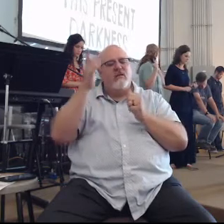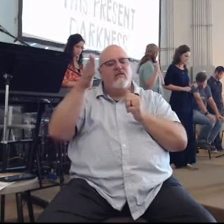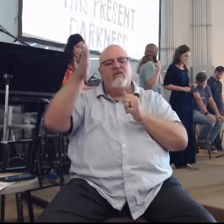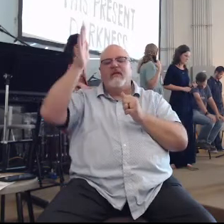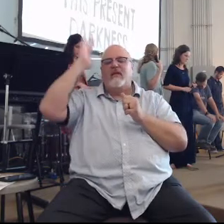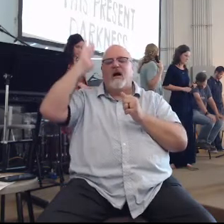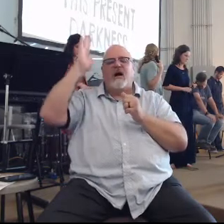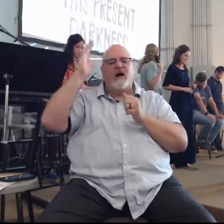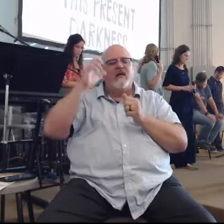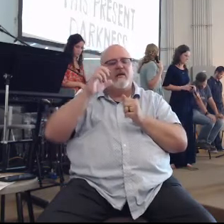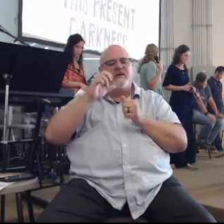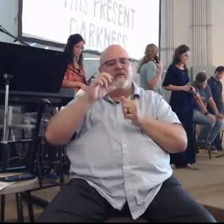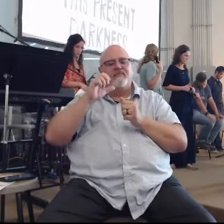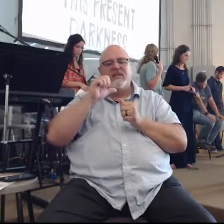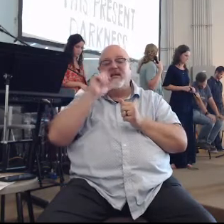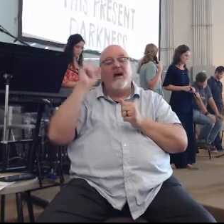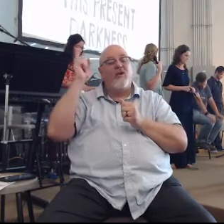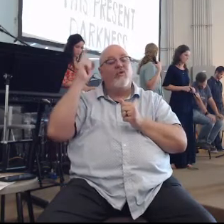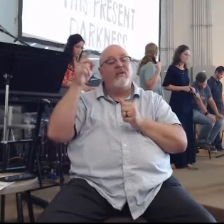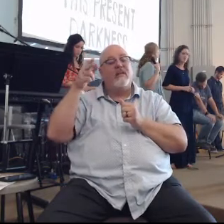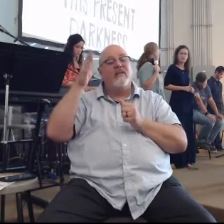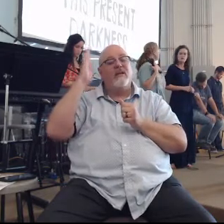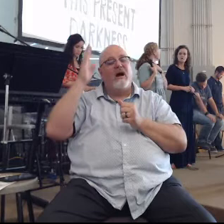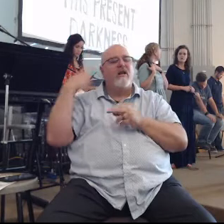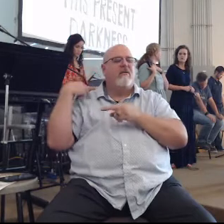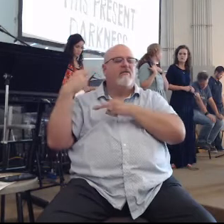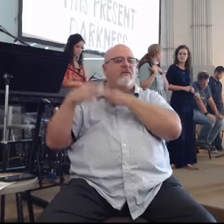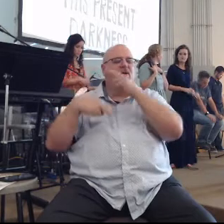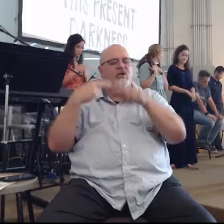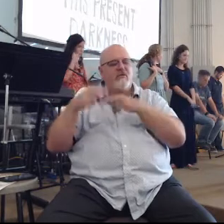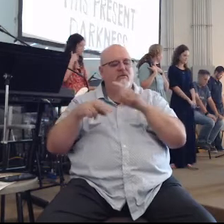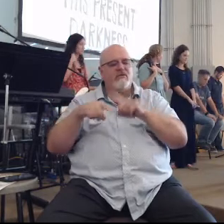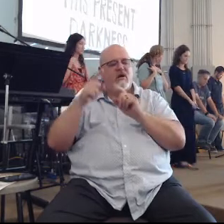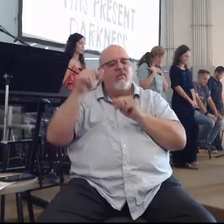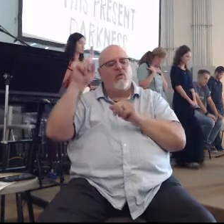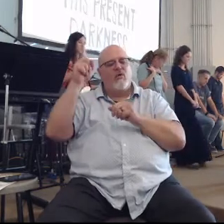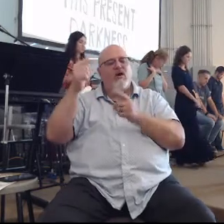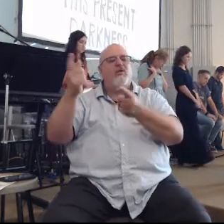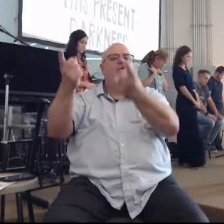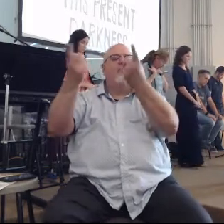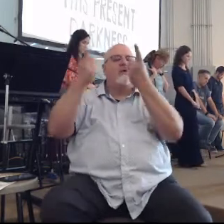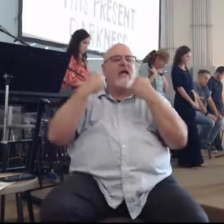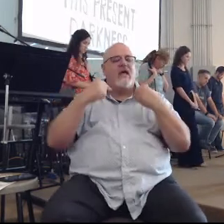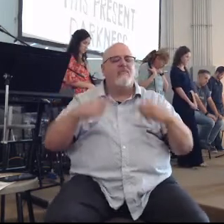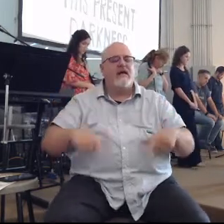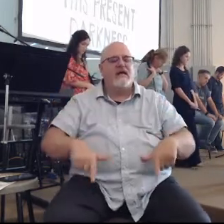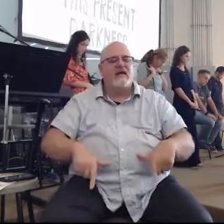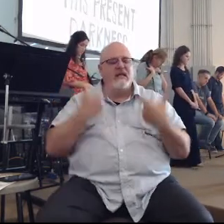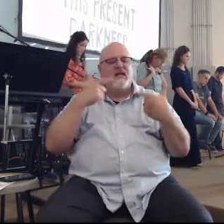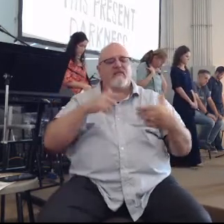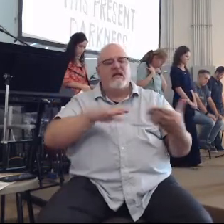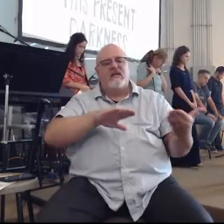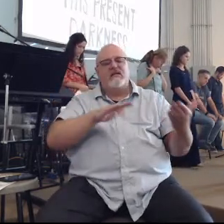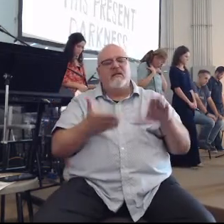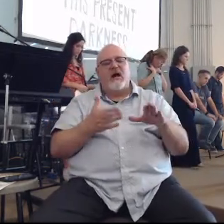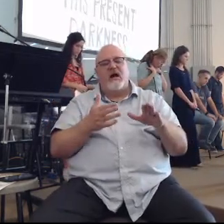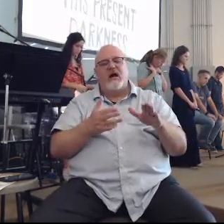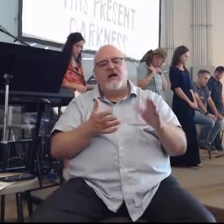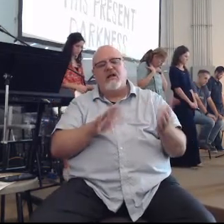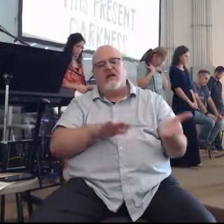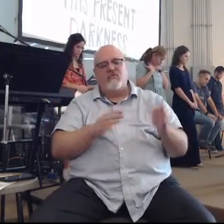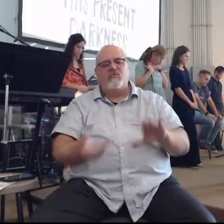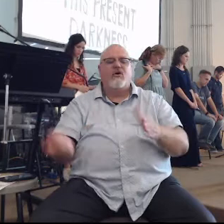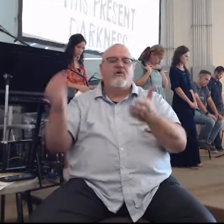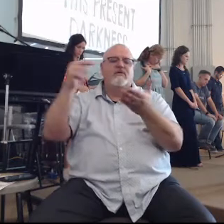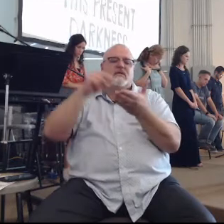God who not only is the God of the universe, but the one who came, lived, died, and rose again